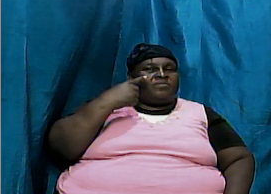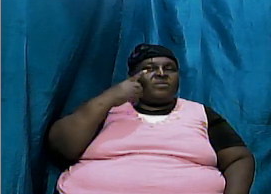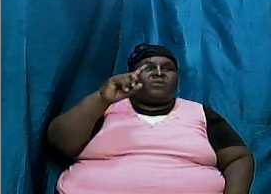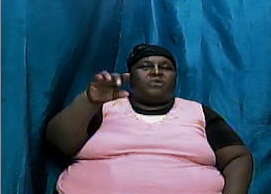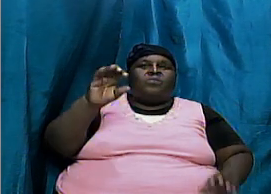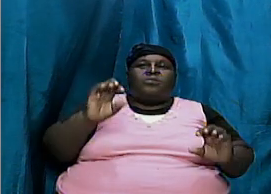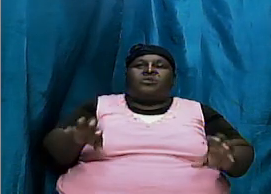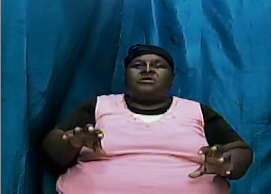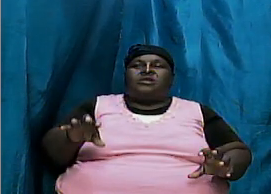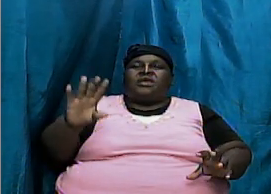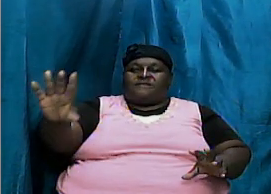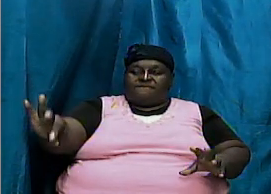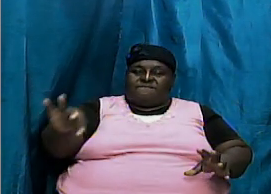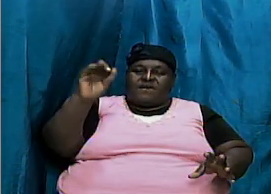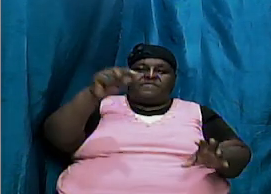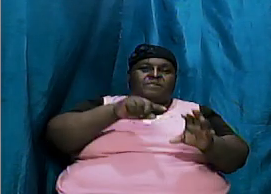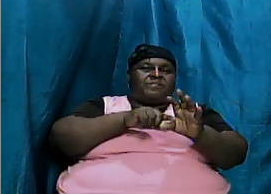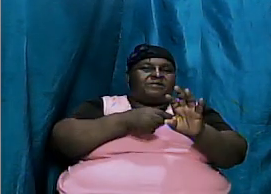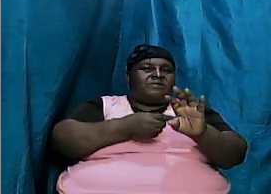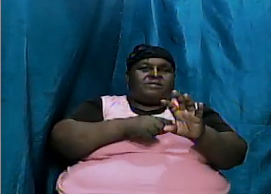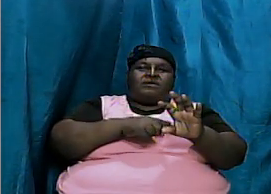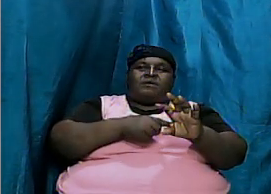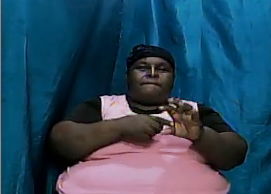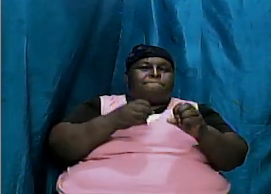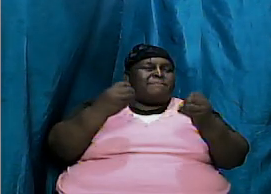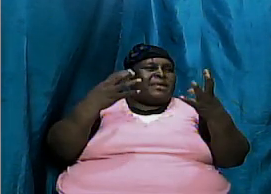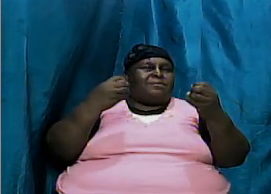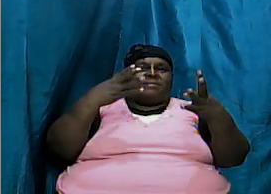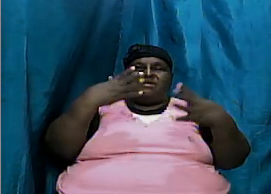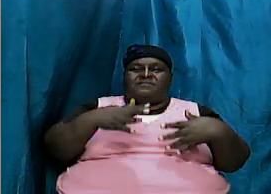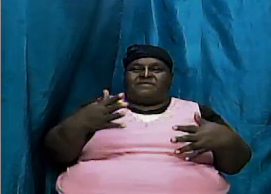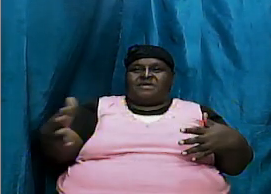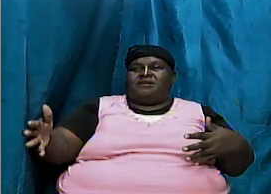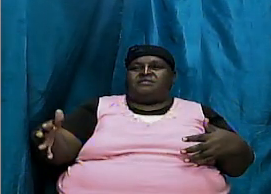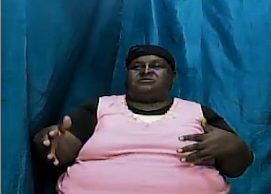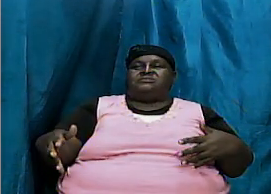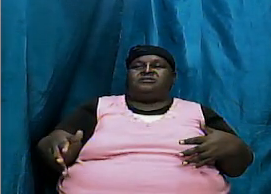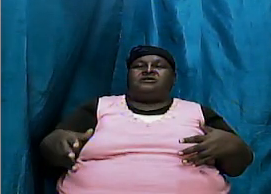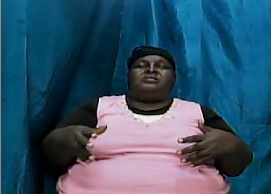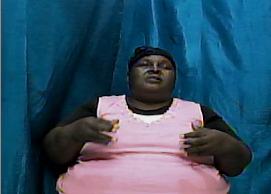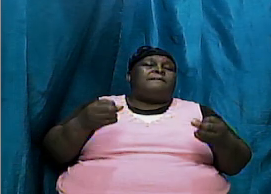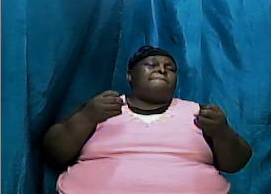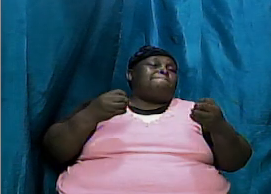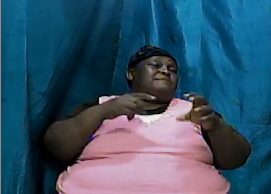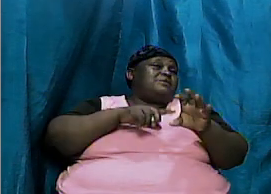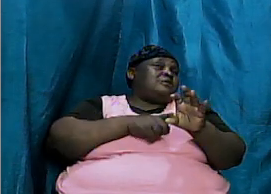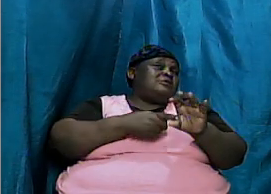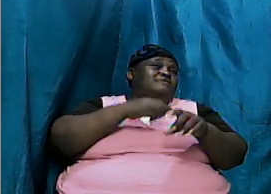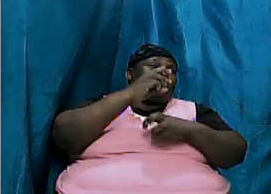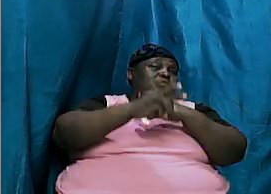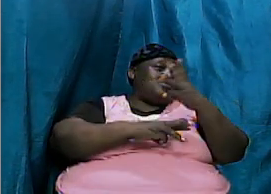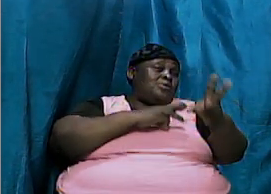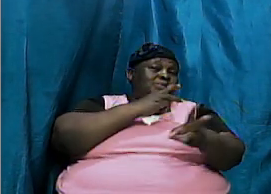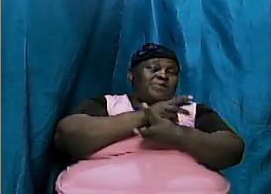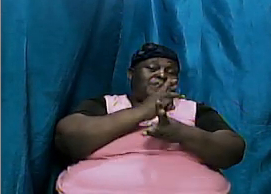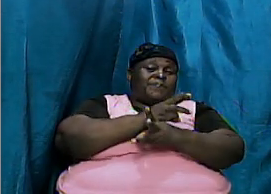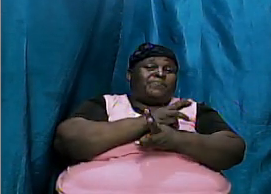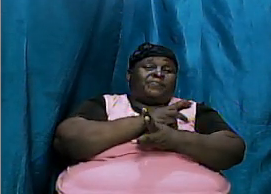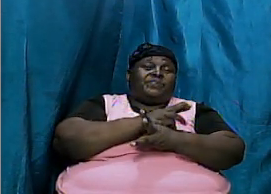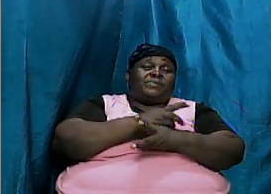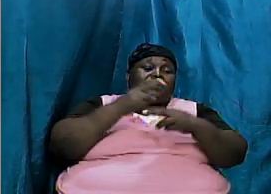can find the beginning of a whole lot of things the beginning of the world we can find the